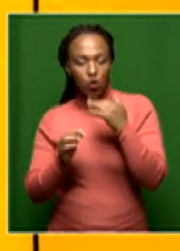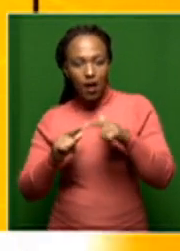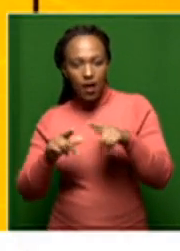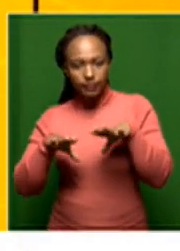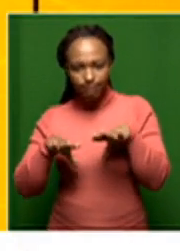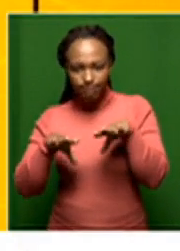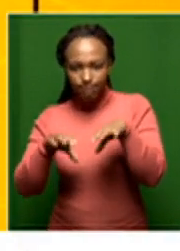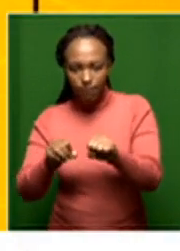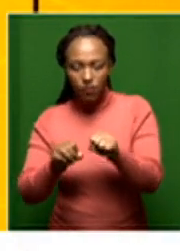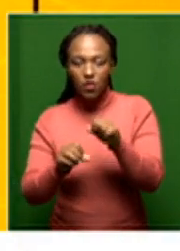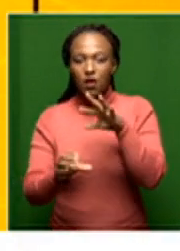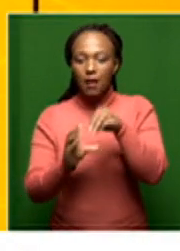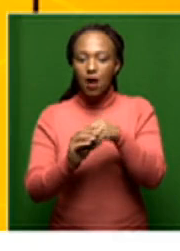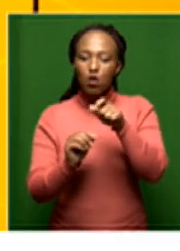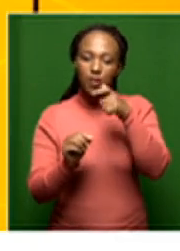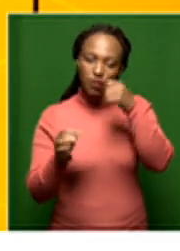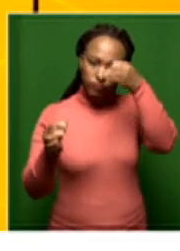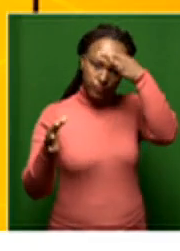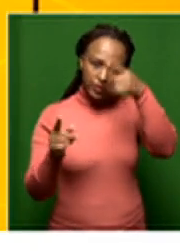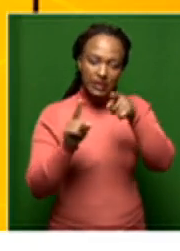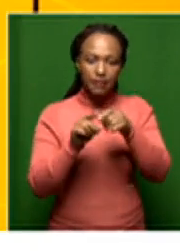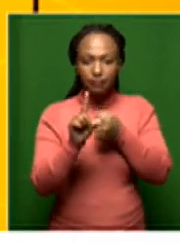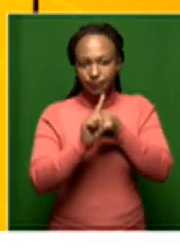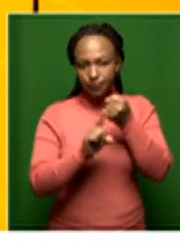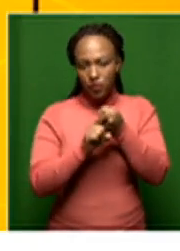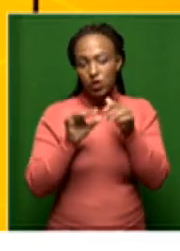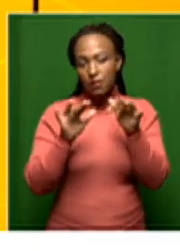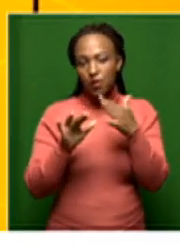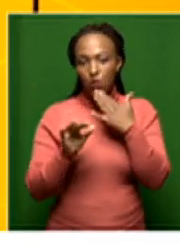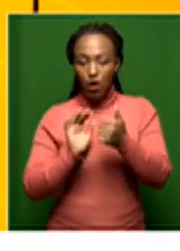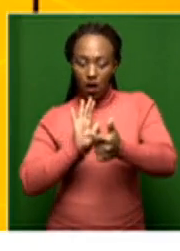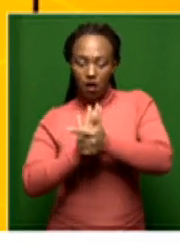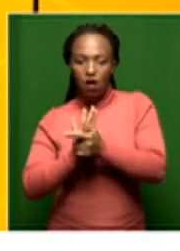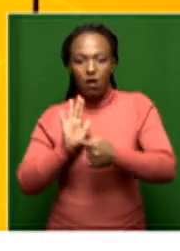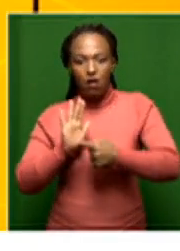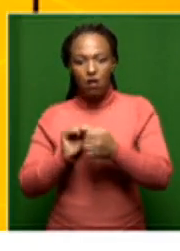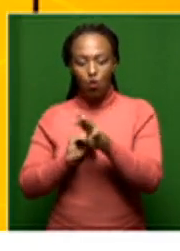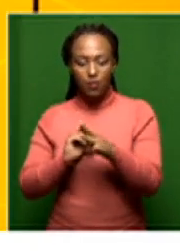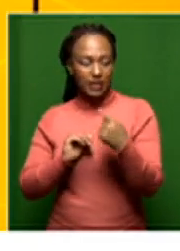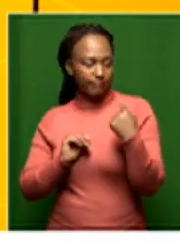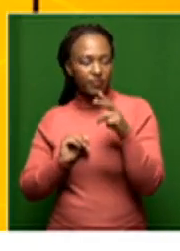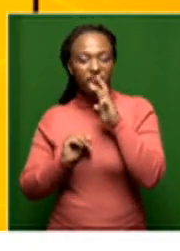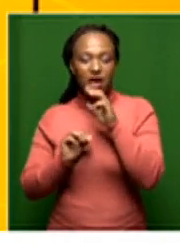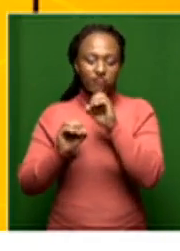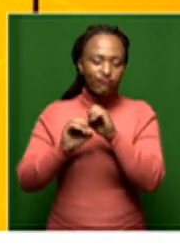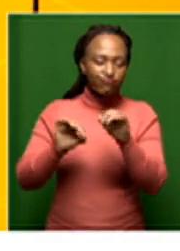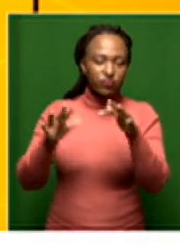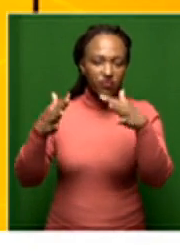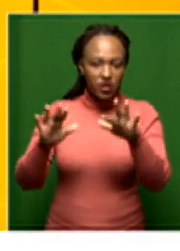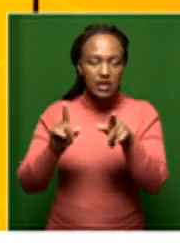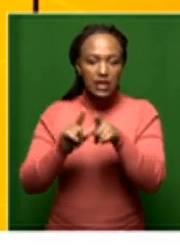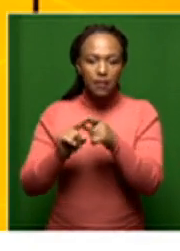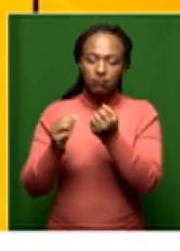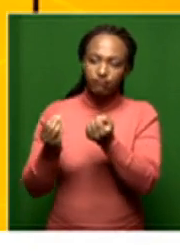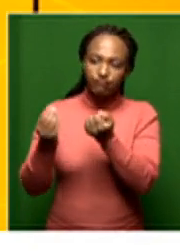redistribution among experts, activists and the general public. Now the legislation was gazetted on Friday and submitted to Parliament